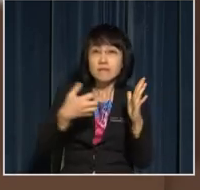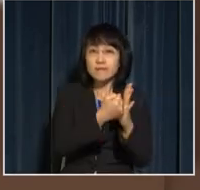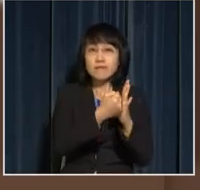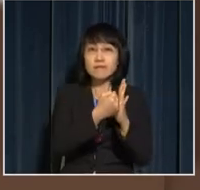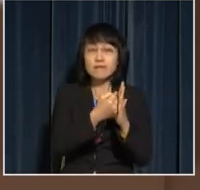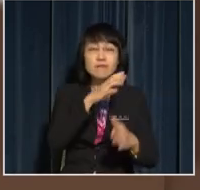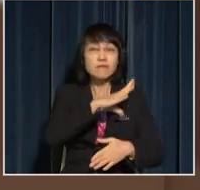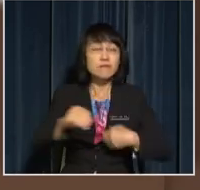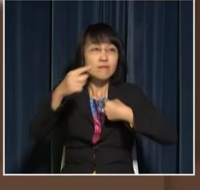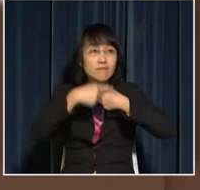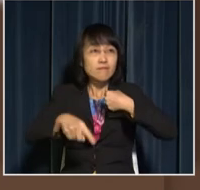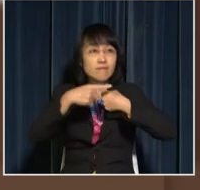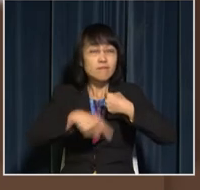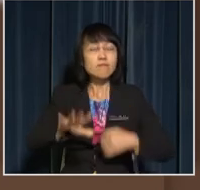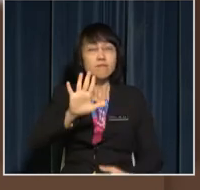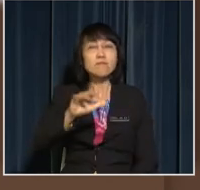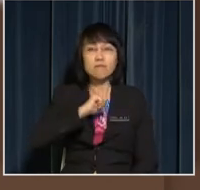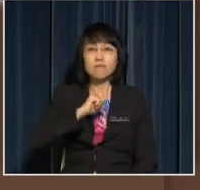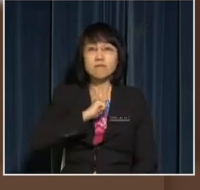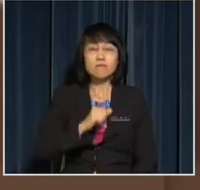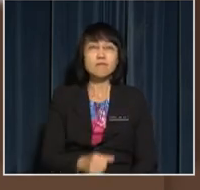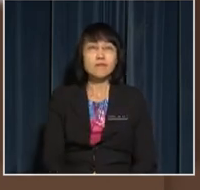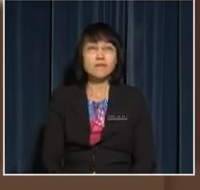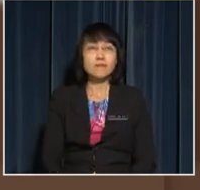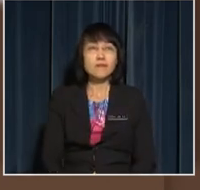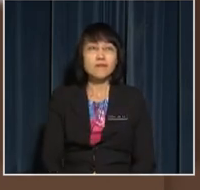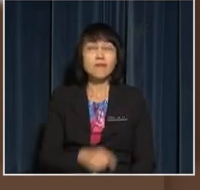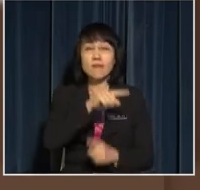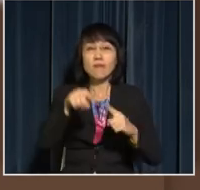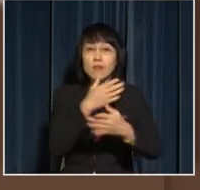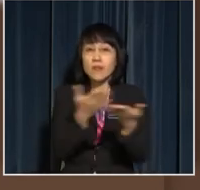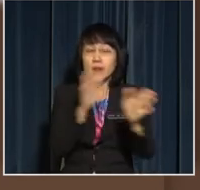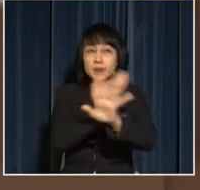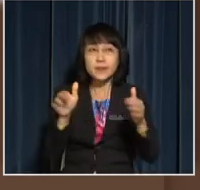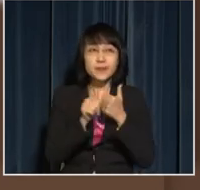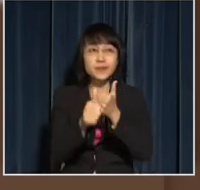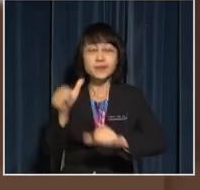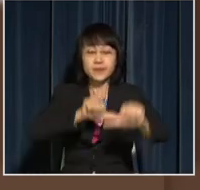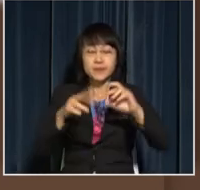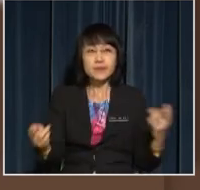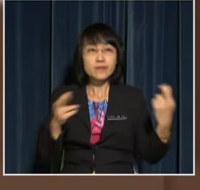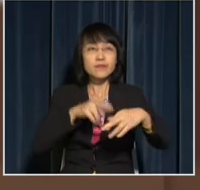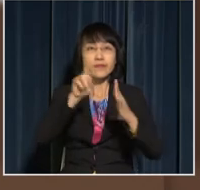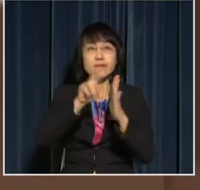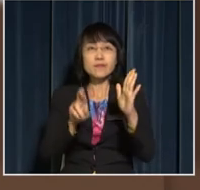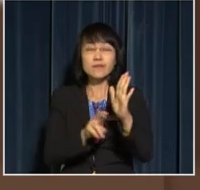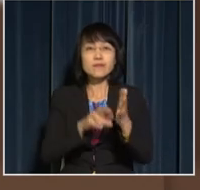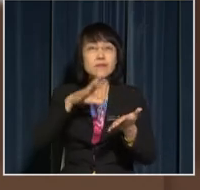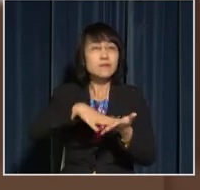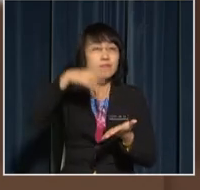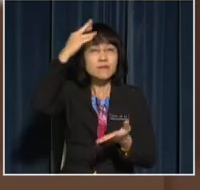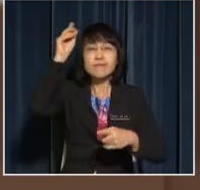an accident and injure yourself When you disobey the Science Room Rules,